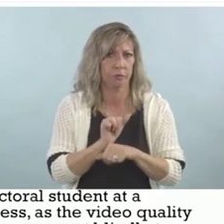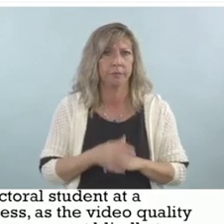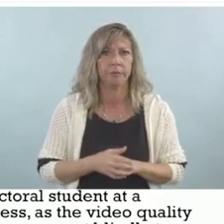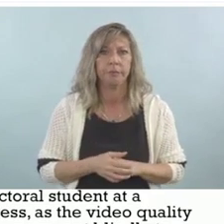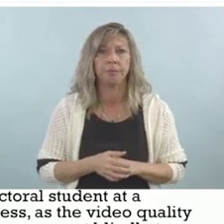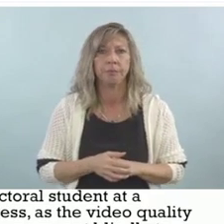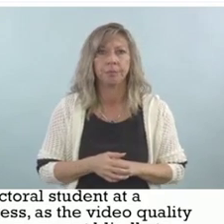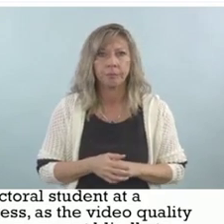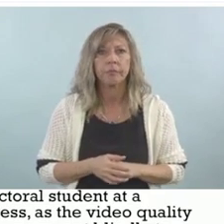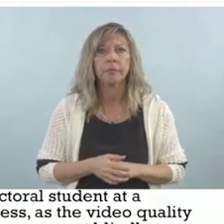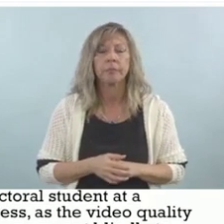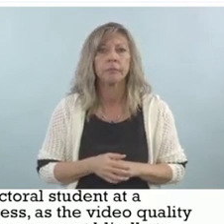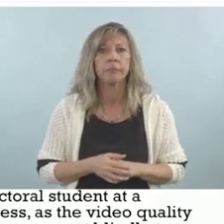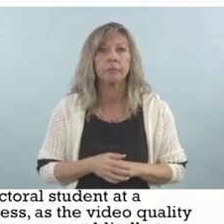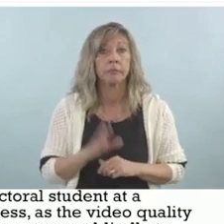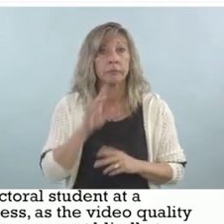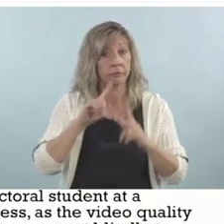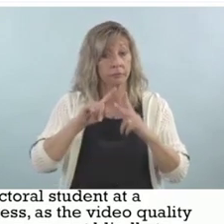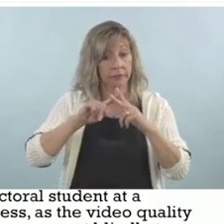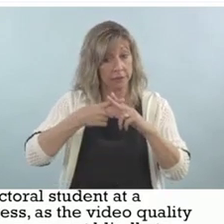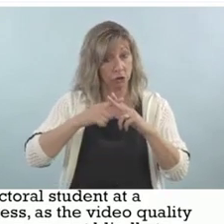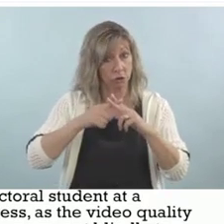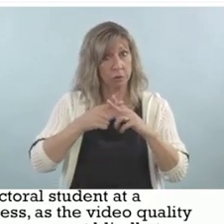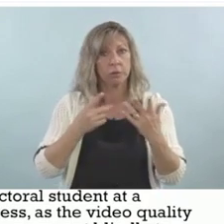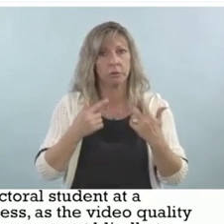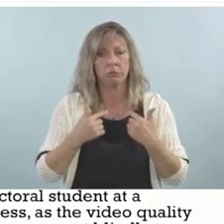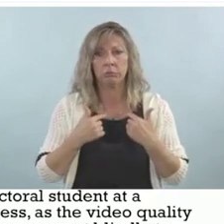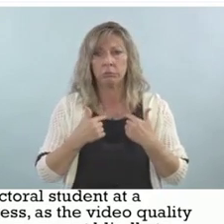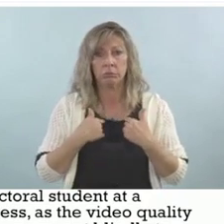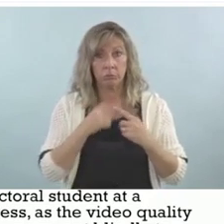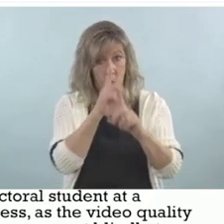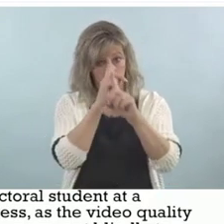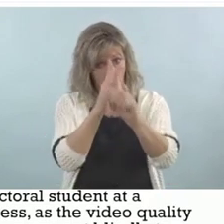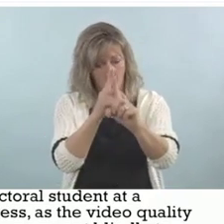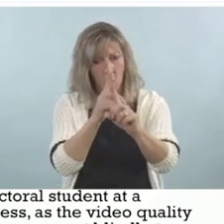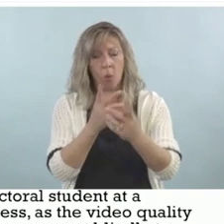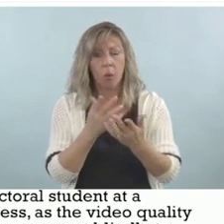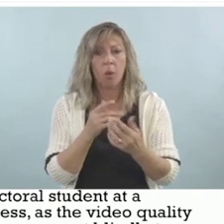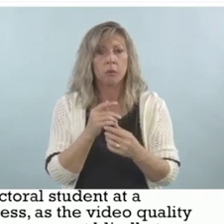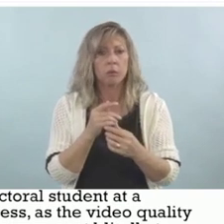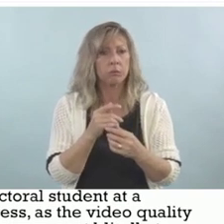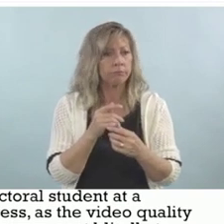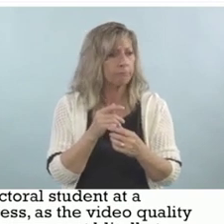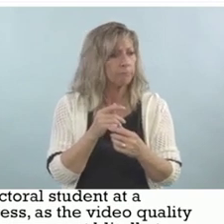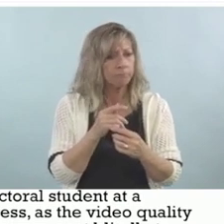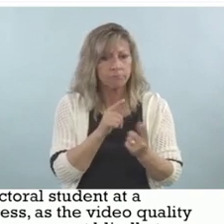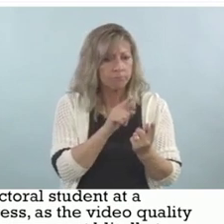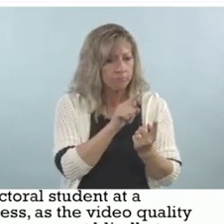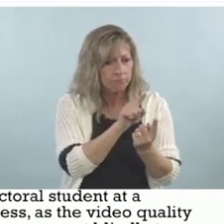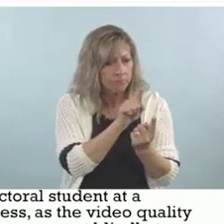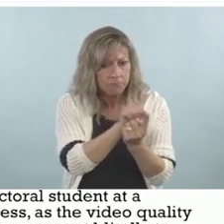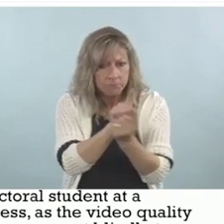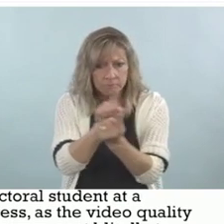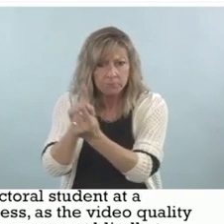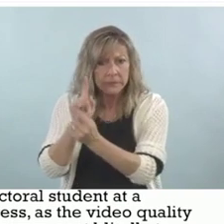What I was looking to do was connect with deaf people who had been incarcerated to